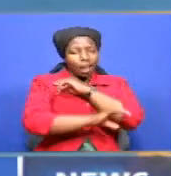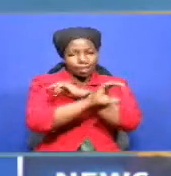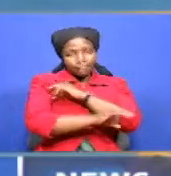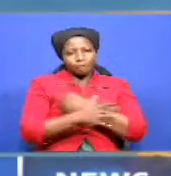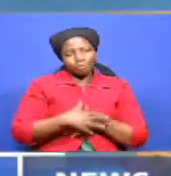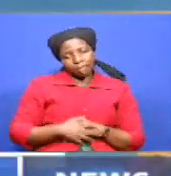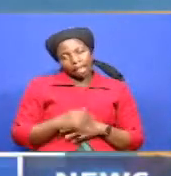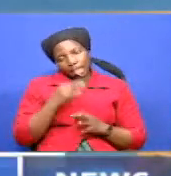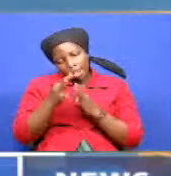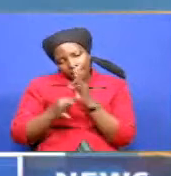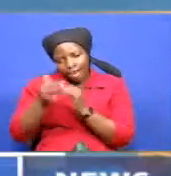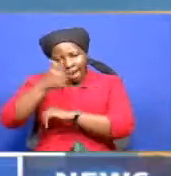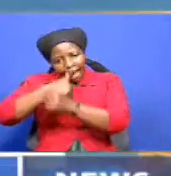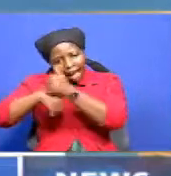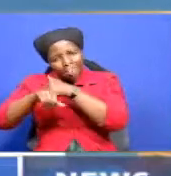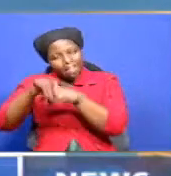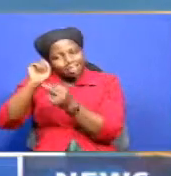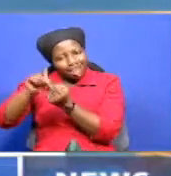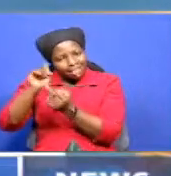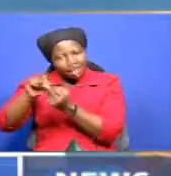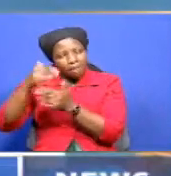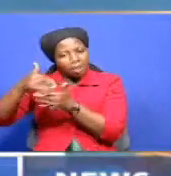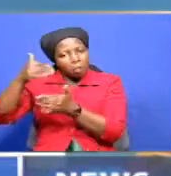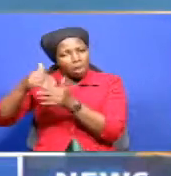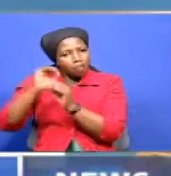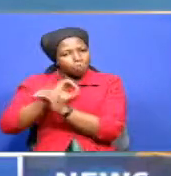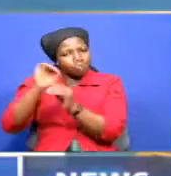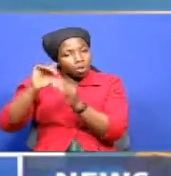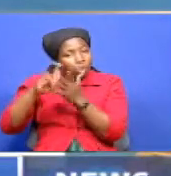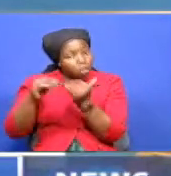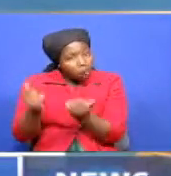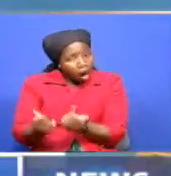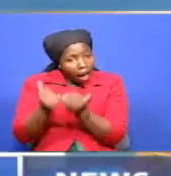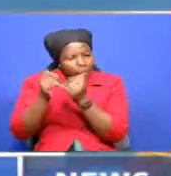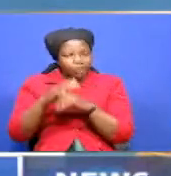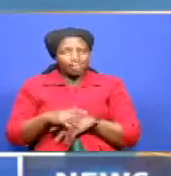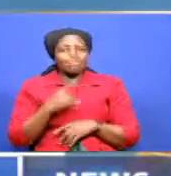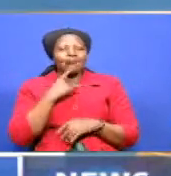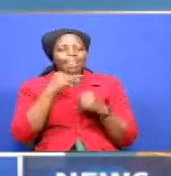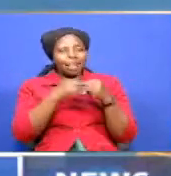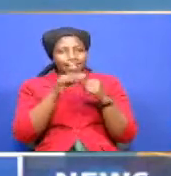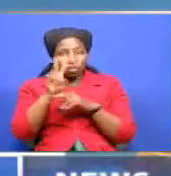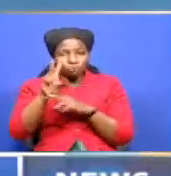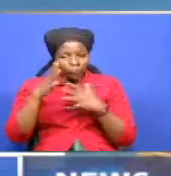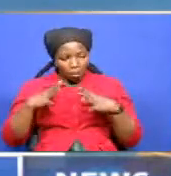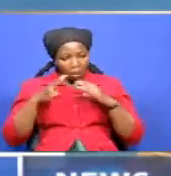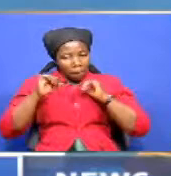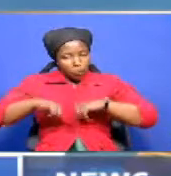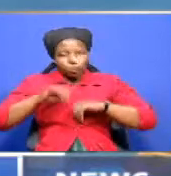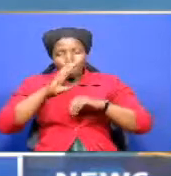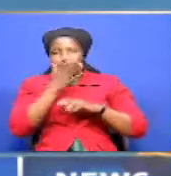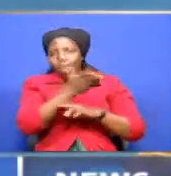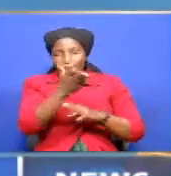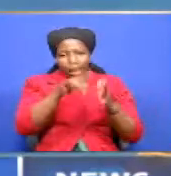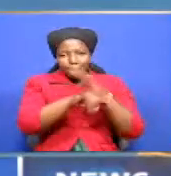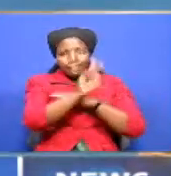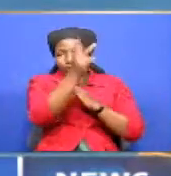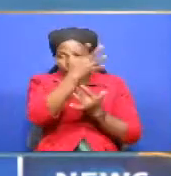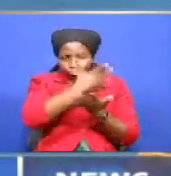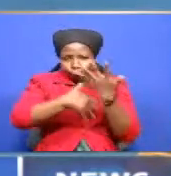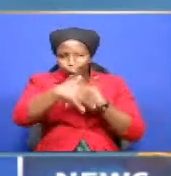we not taken the measure of testing at the border is that these 182 people would now be in our midst.